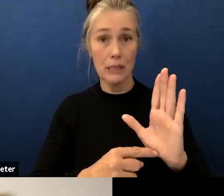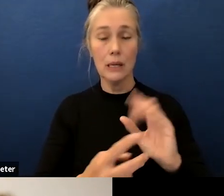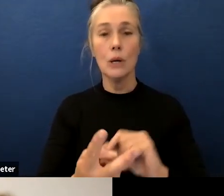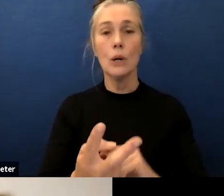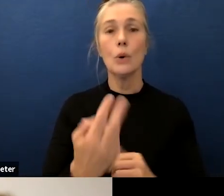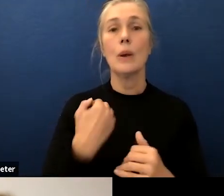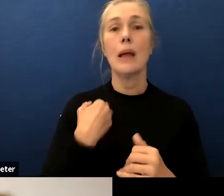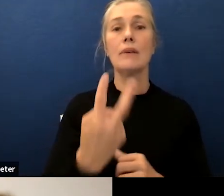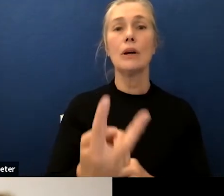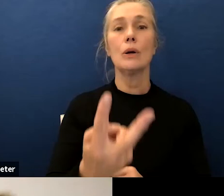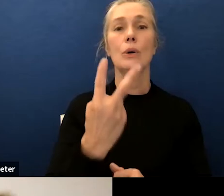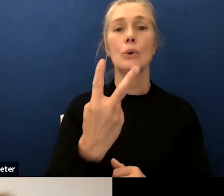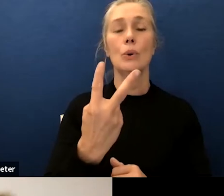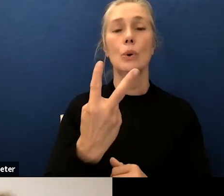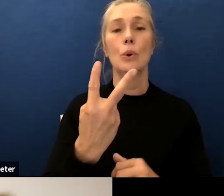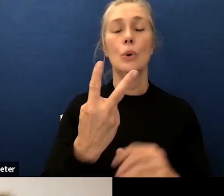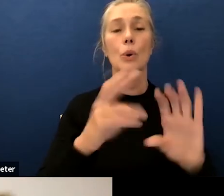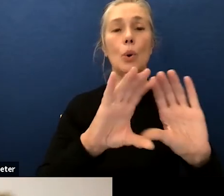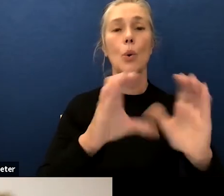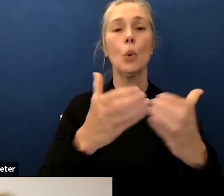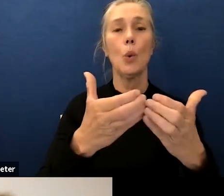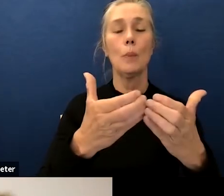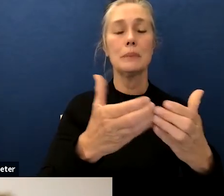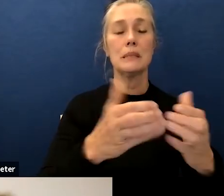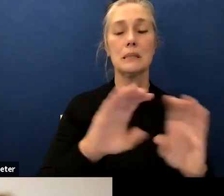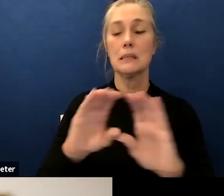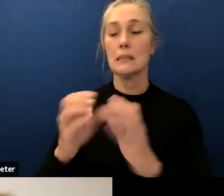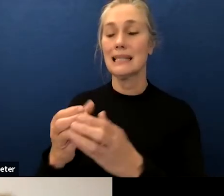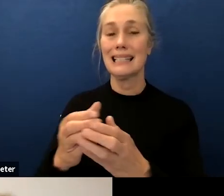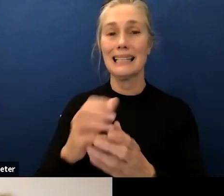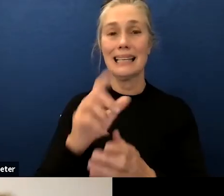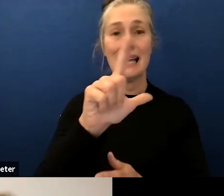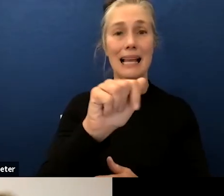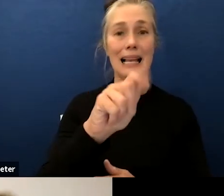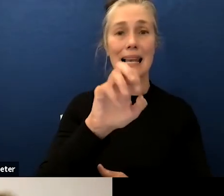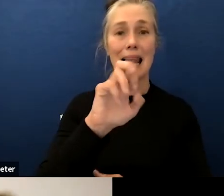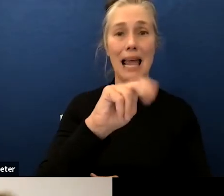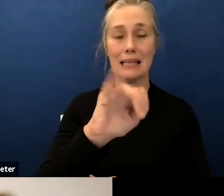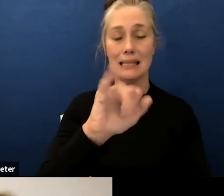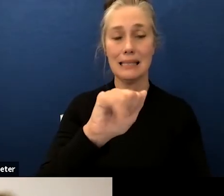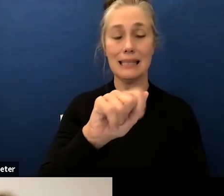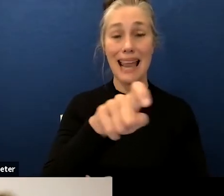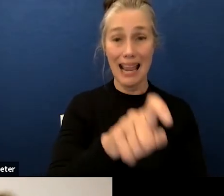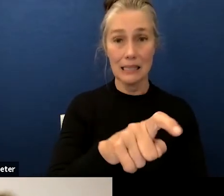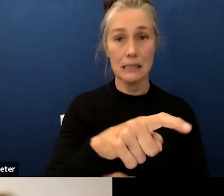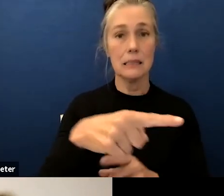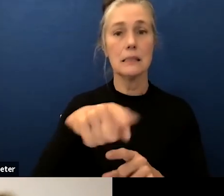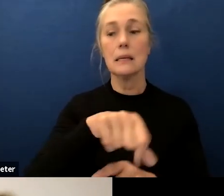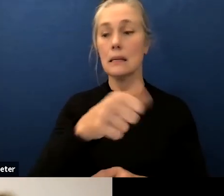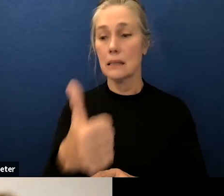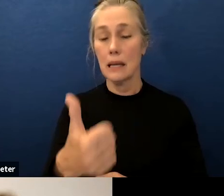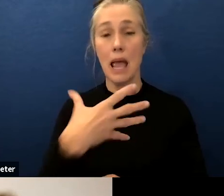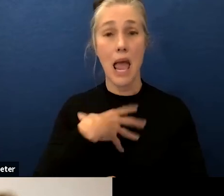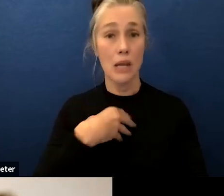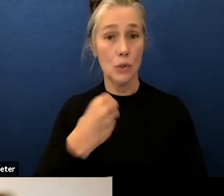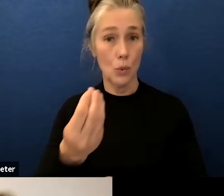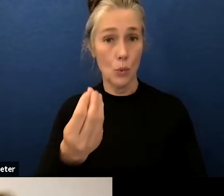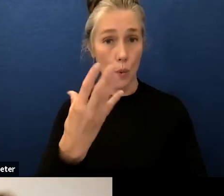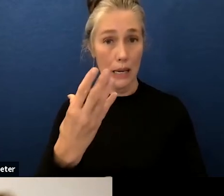largest subgroups um latinx and white students have this significant